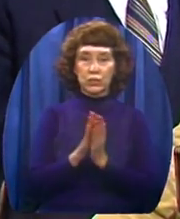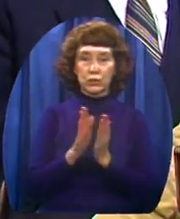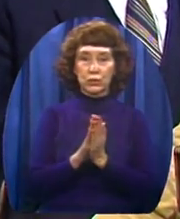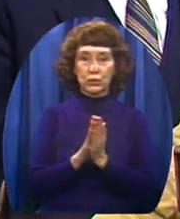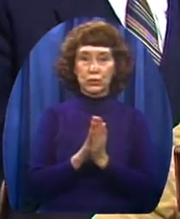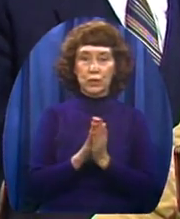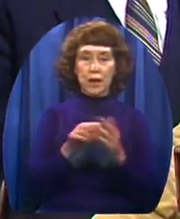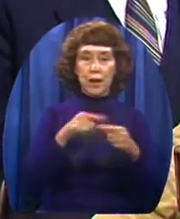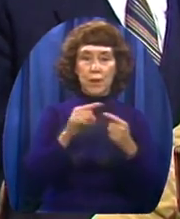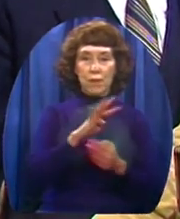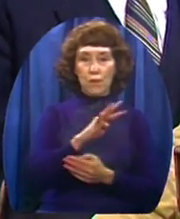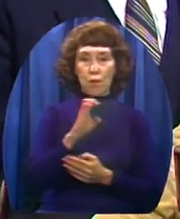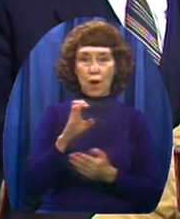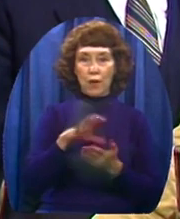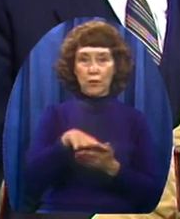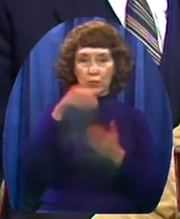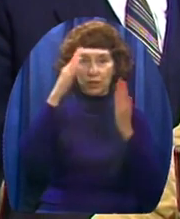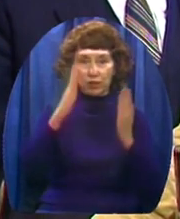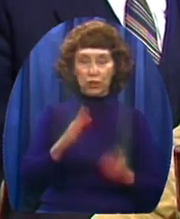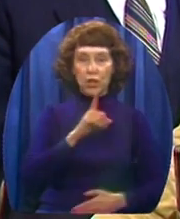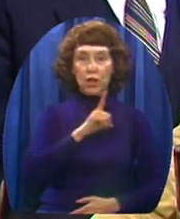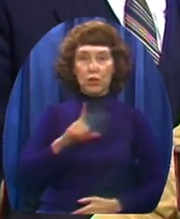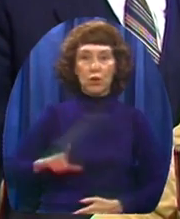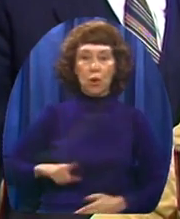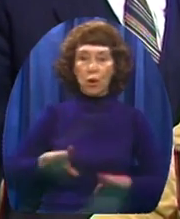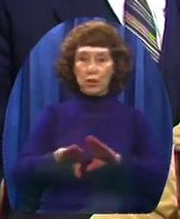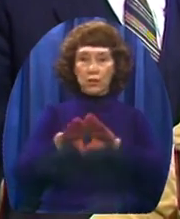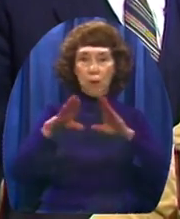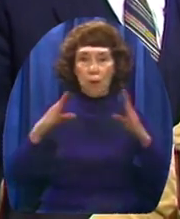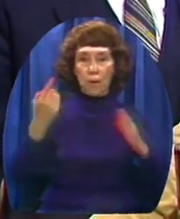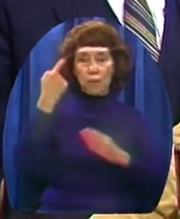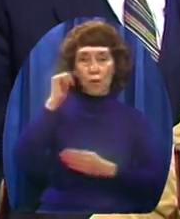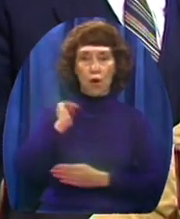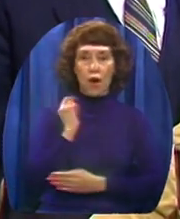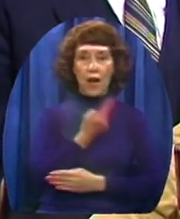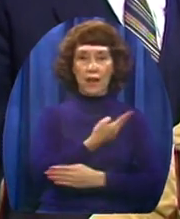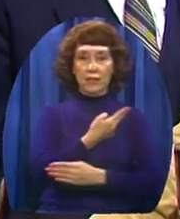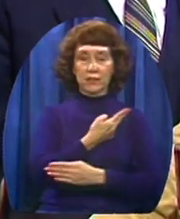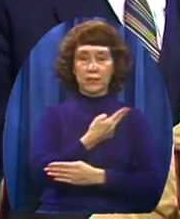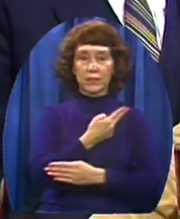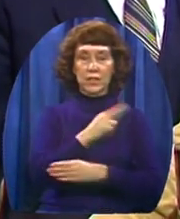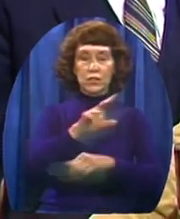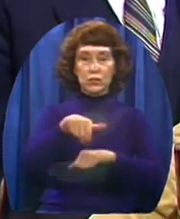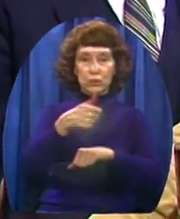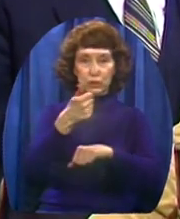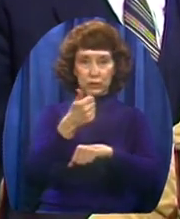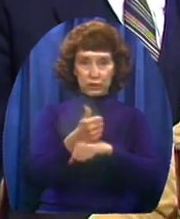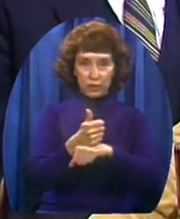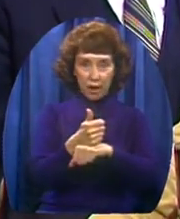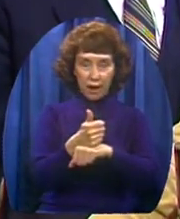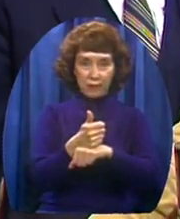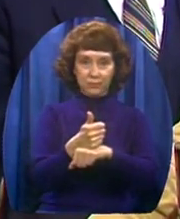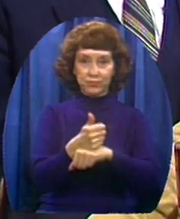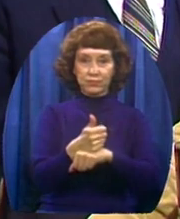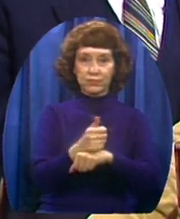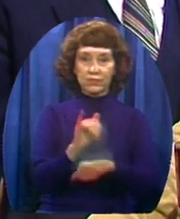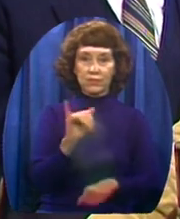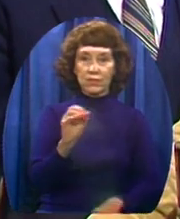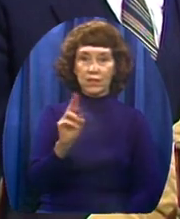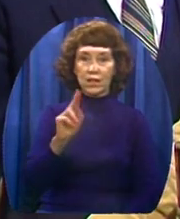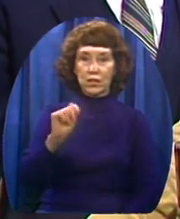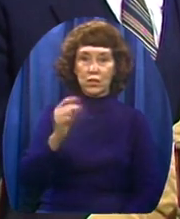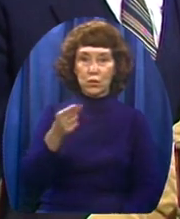the Lord's opened the door this fall for us to start a youth major again in a local college down in Dallas.